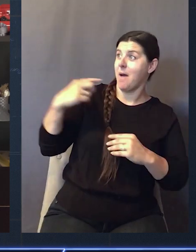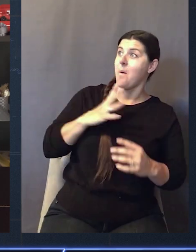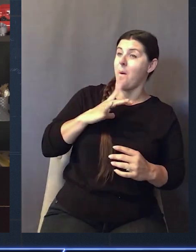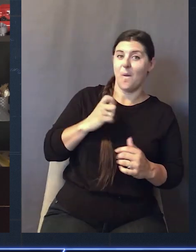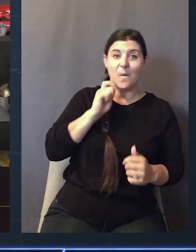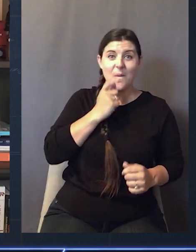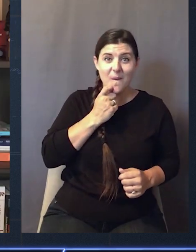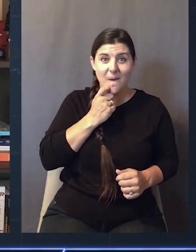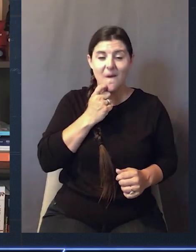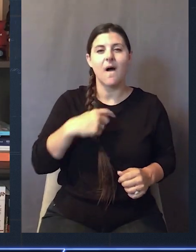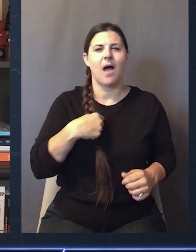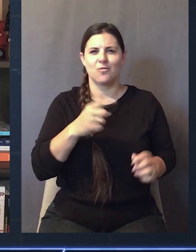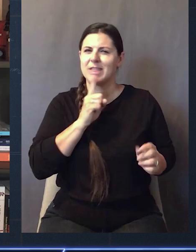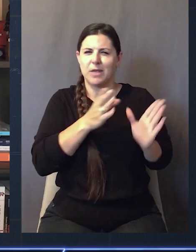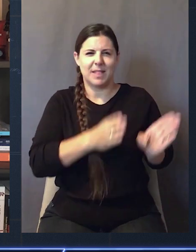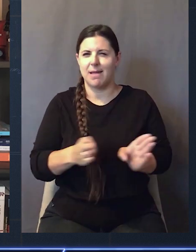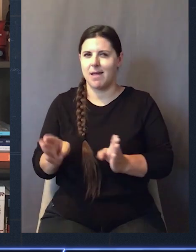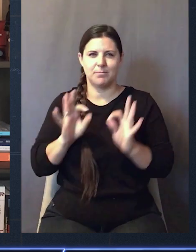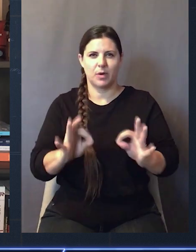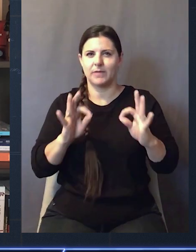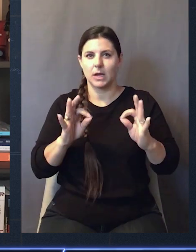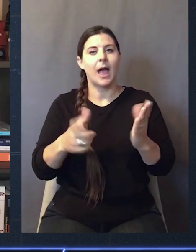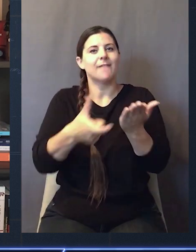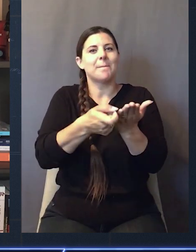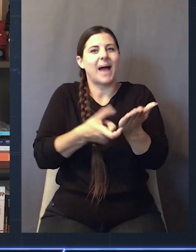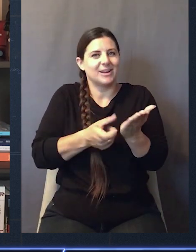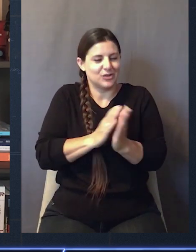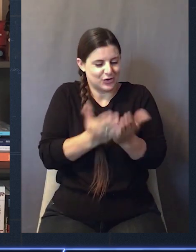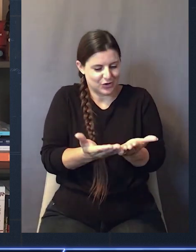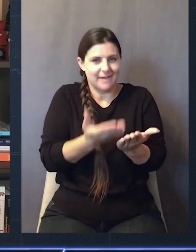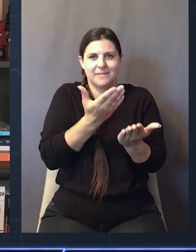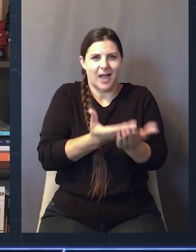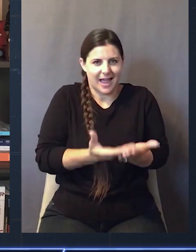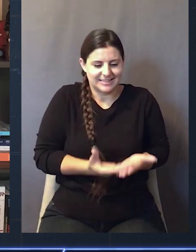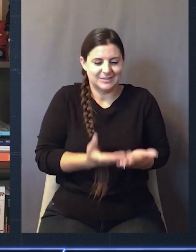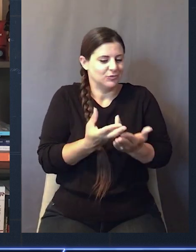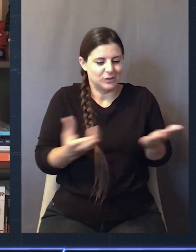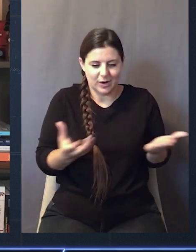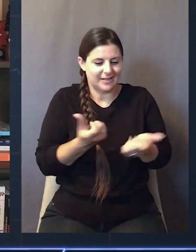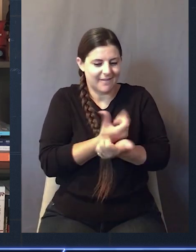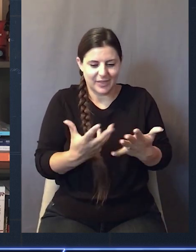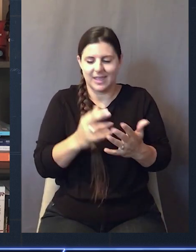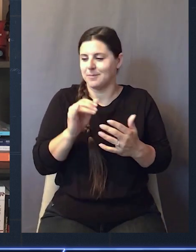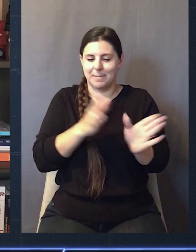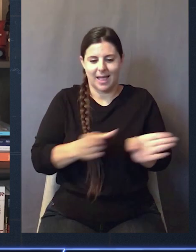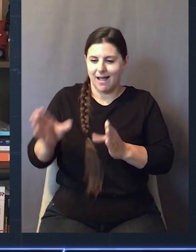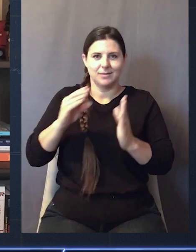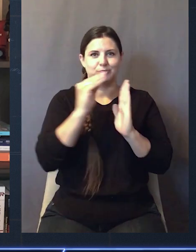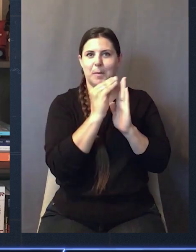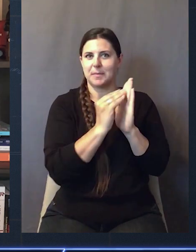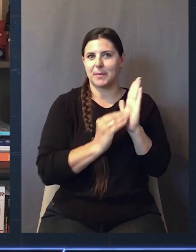really, really cool. In line with being really organized, I put together a binder. I had all my facts, my resources, my